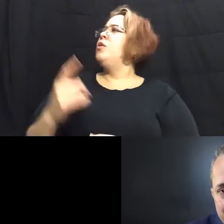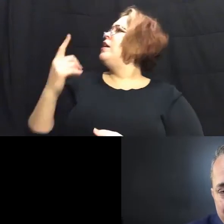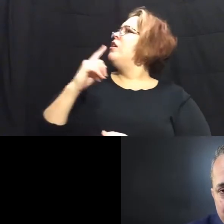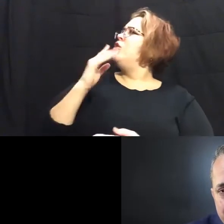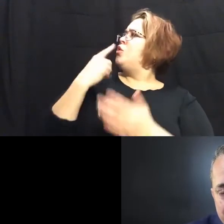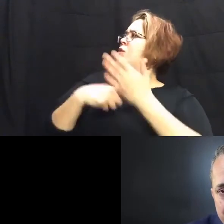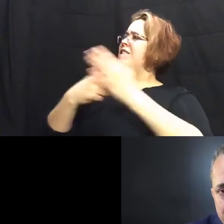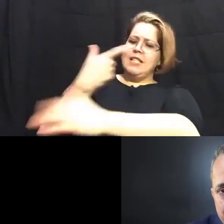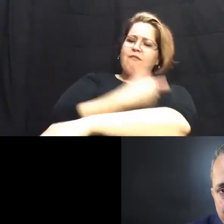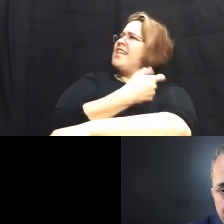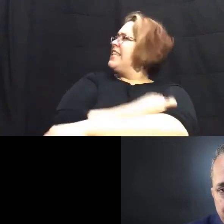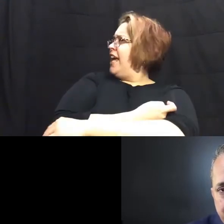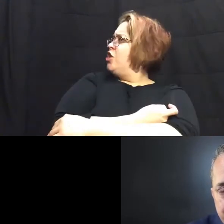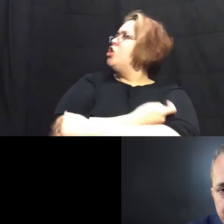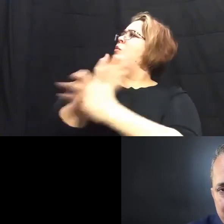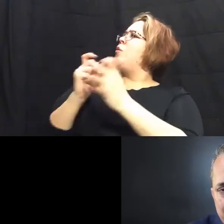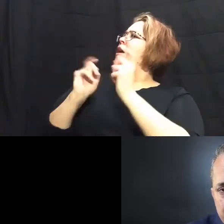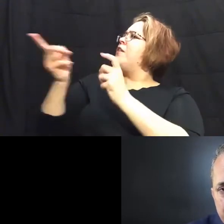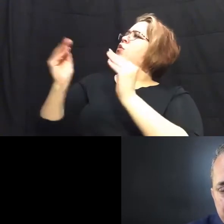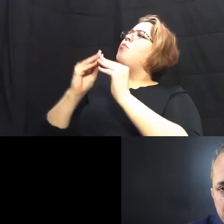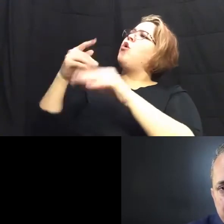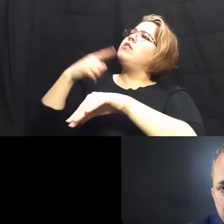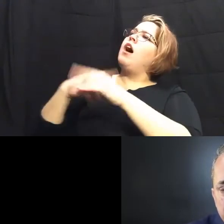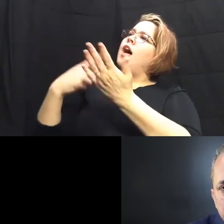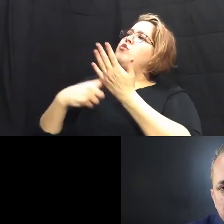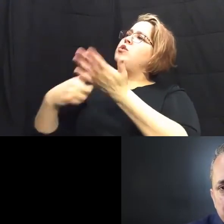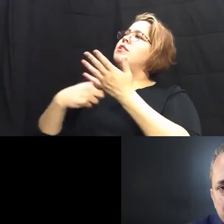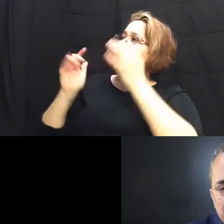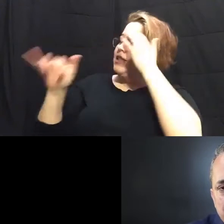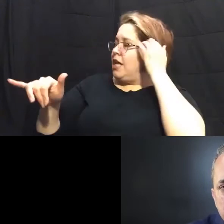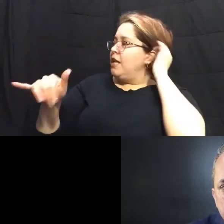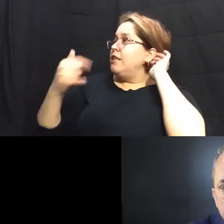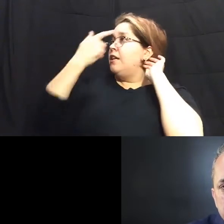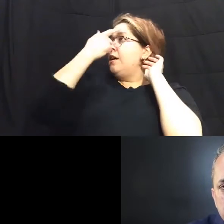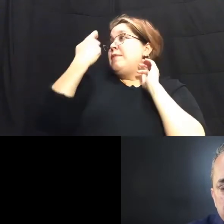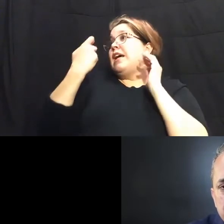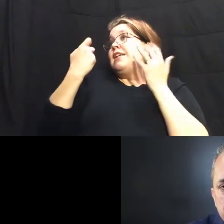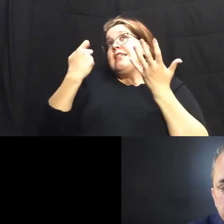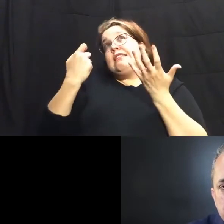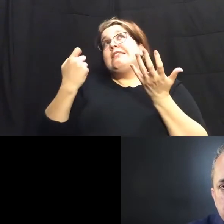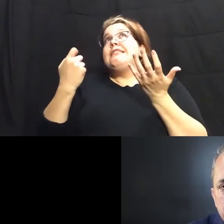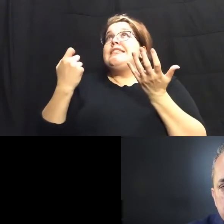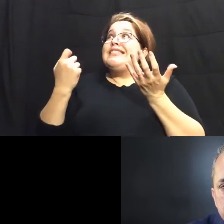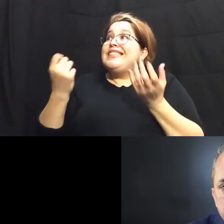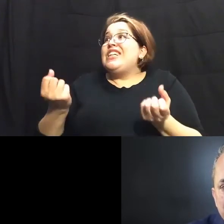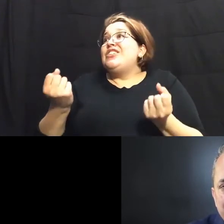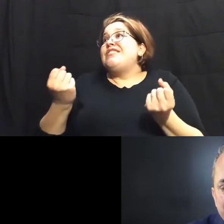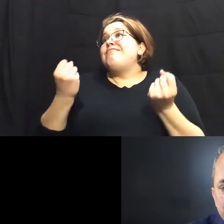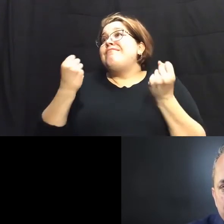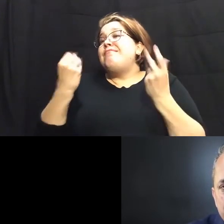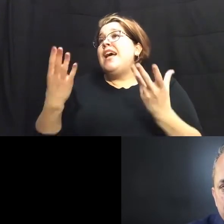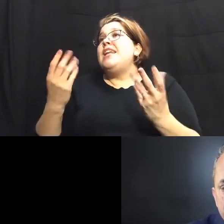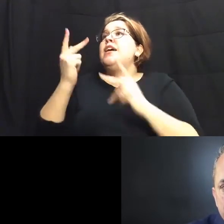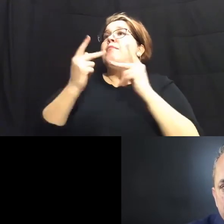and i think you we want to give you more time to talk about that because there are p there are a lot of um conspiracy